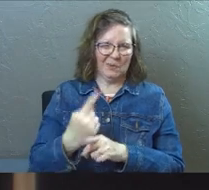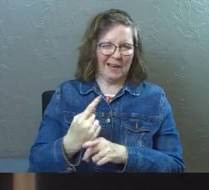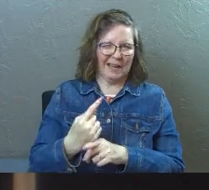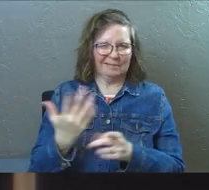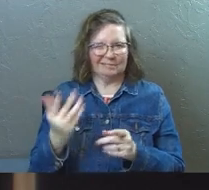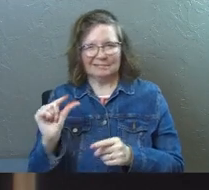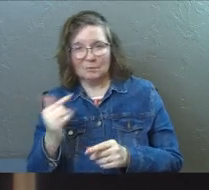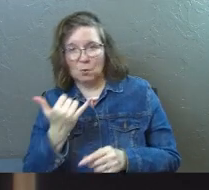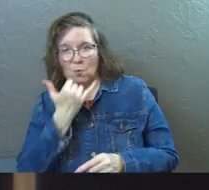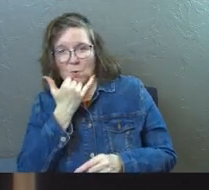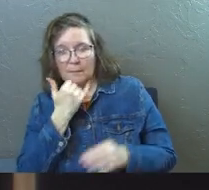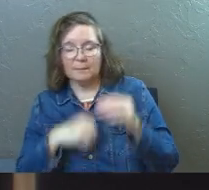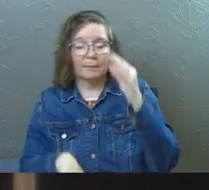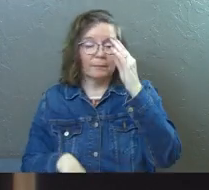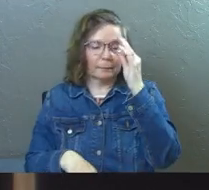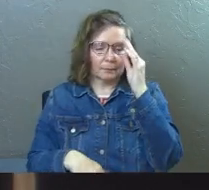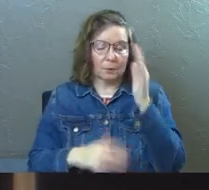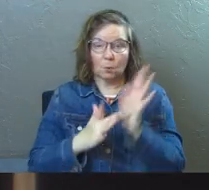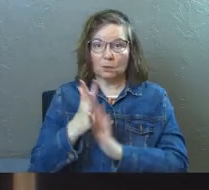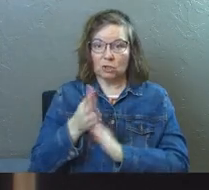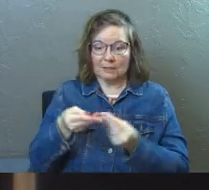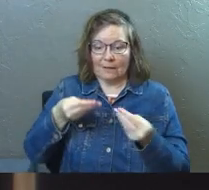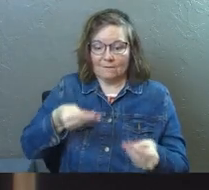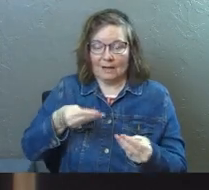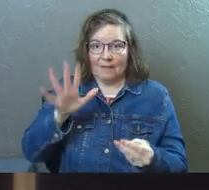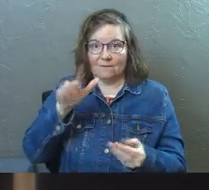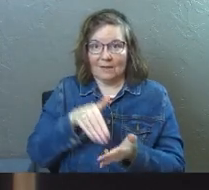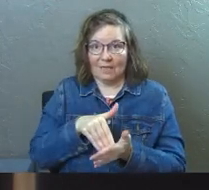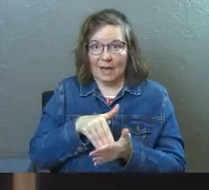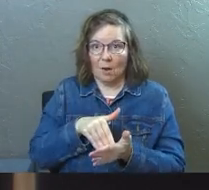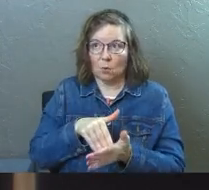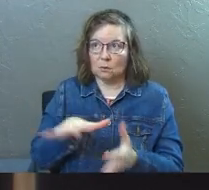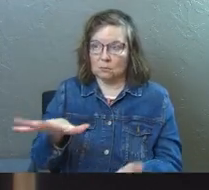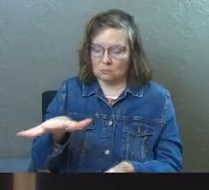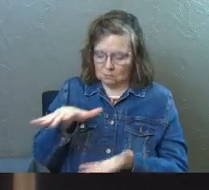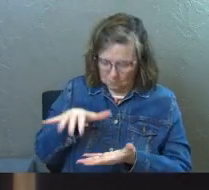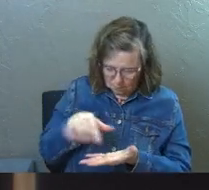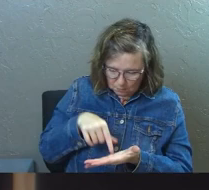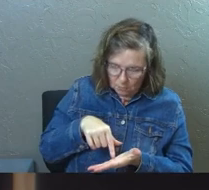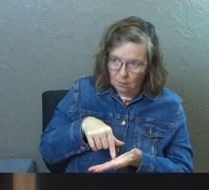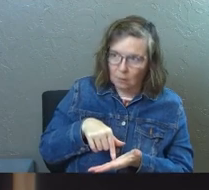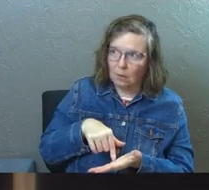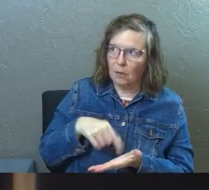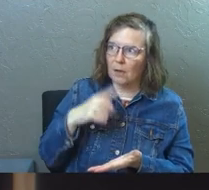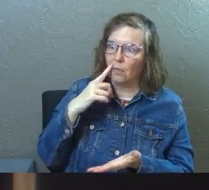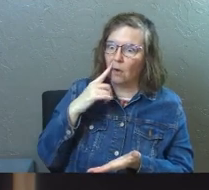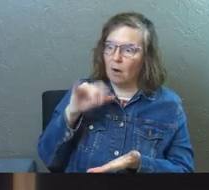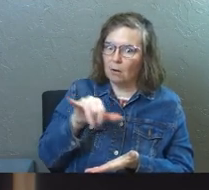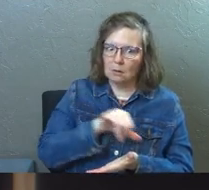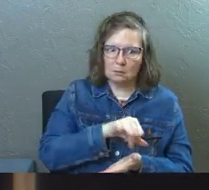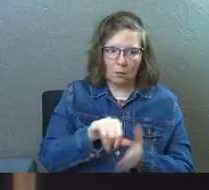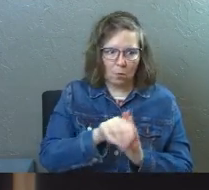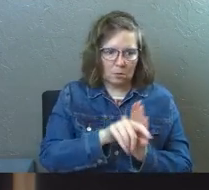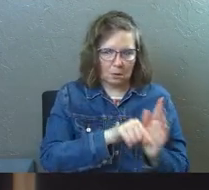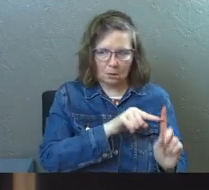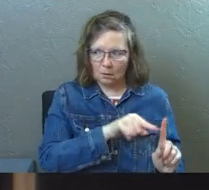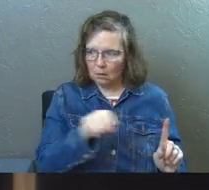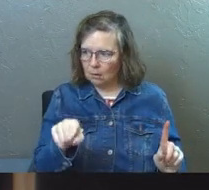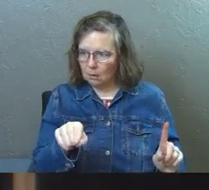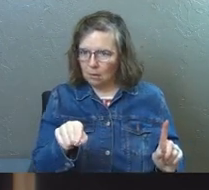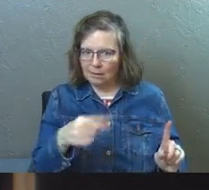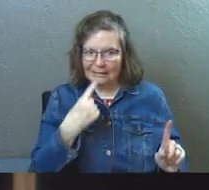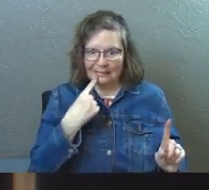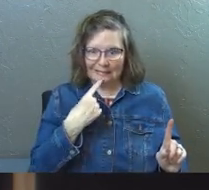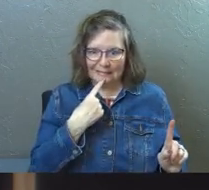But when Jesus fed the 5,000, they took it as that sign. And they took it as he's